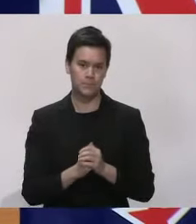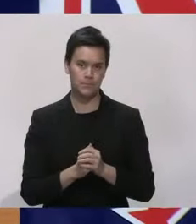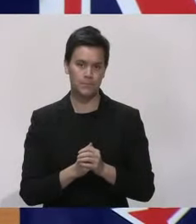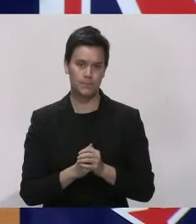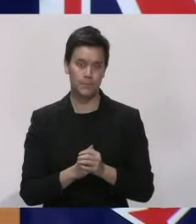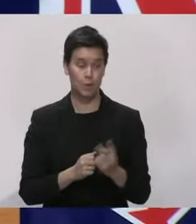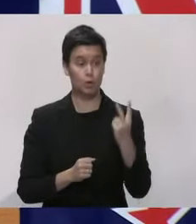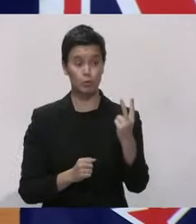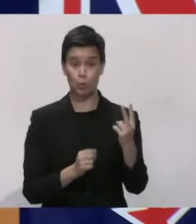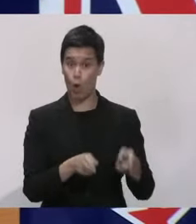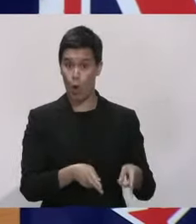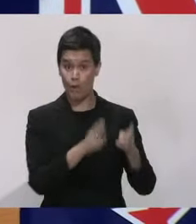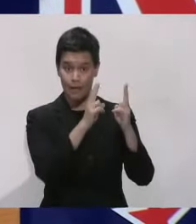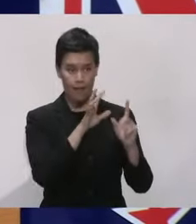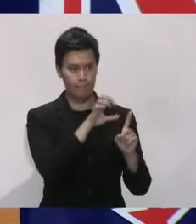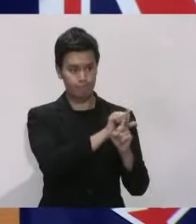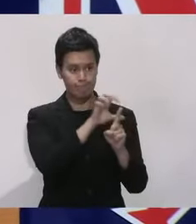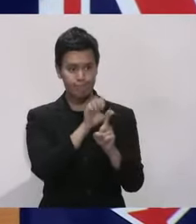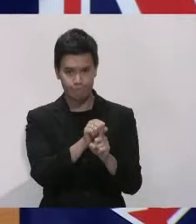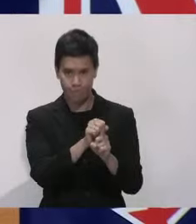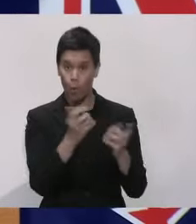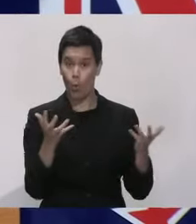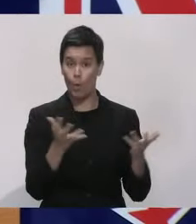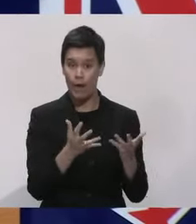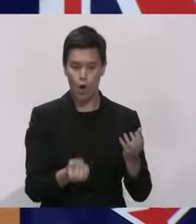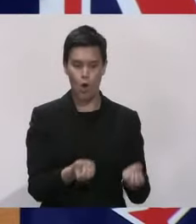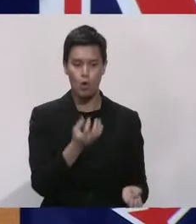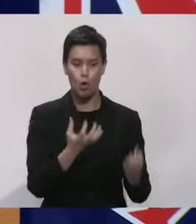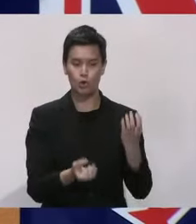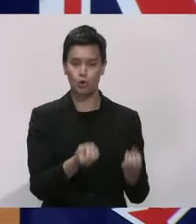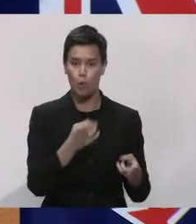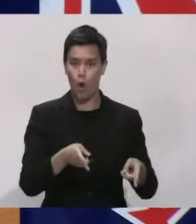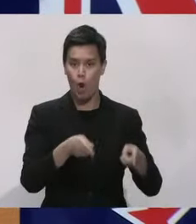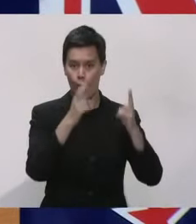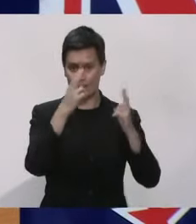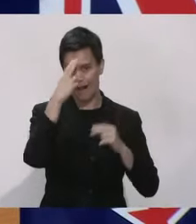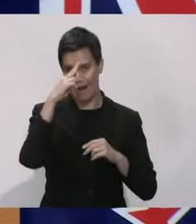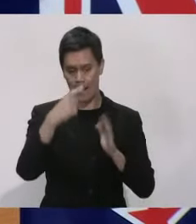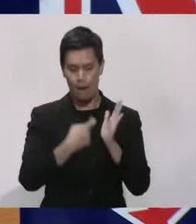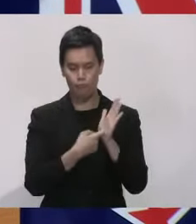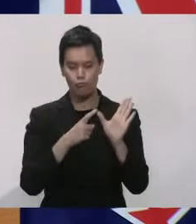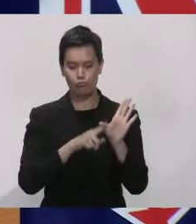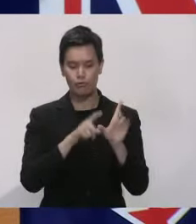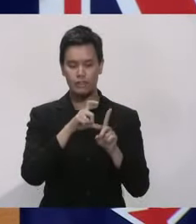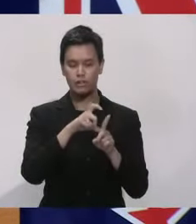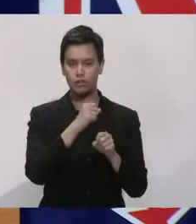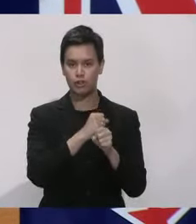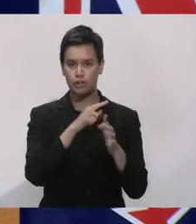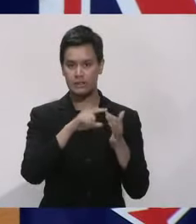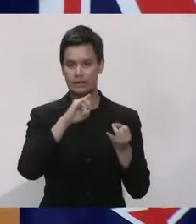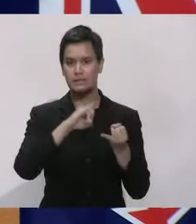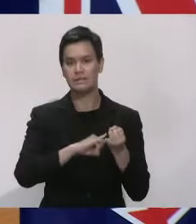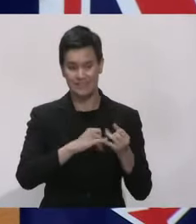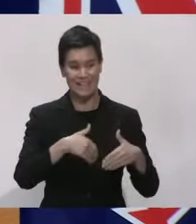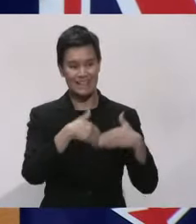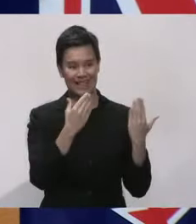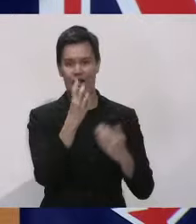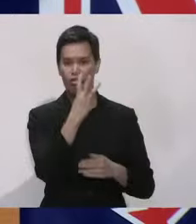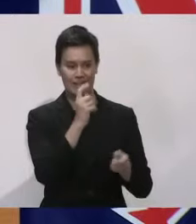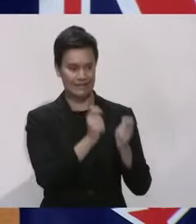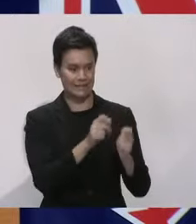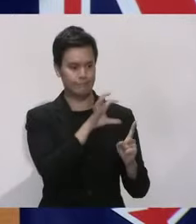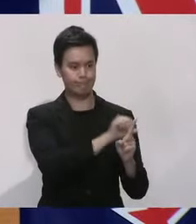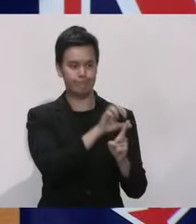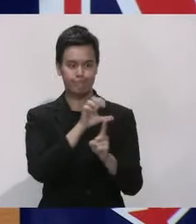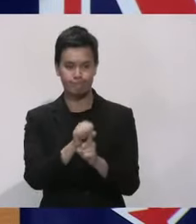isolation facility at the Ridges in Rotorua via routine testing around day three. The first of these is a